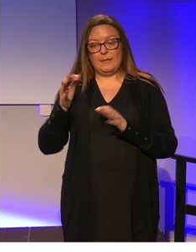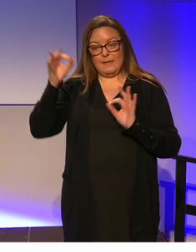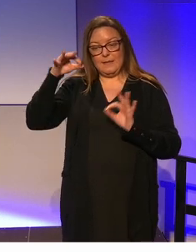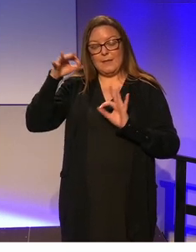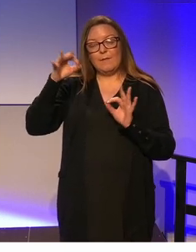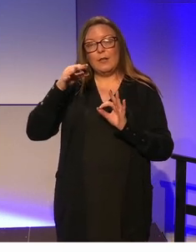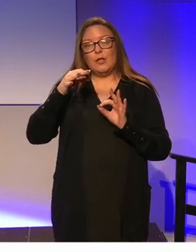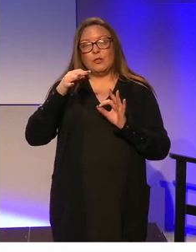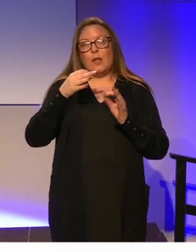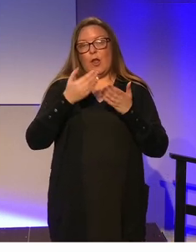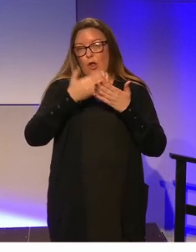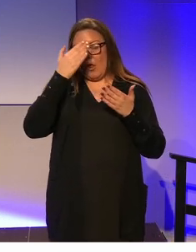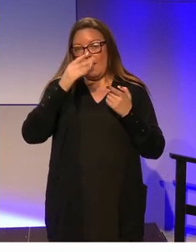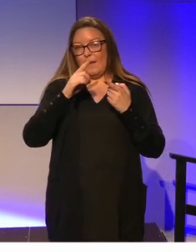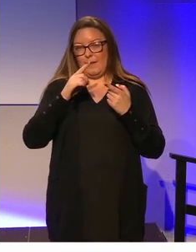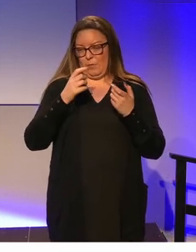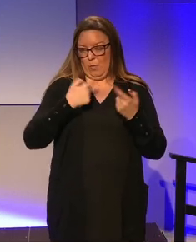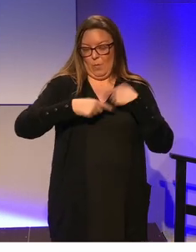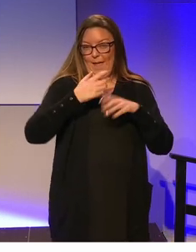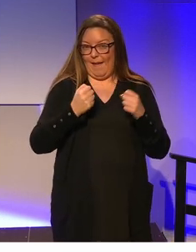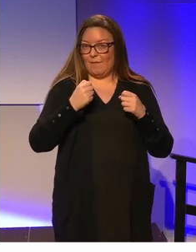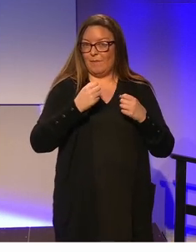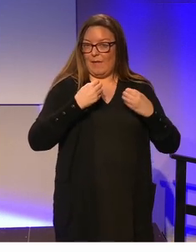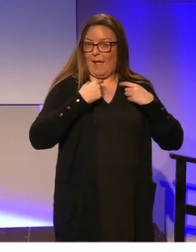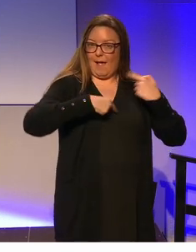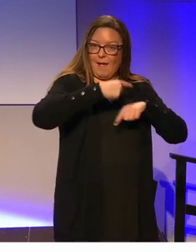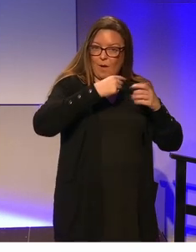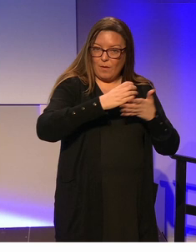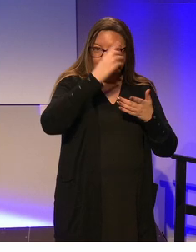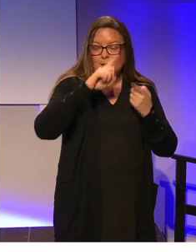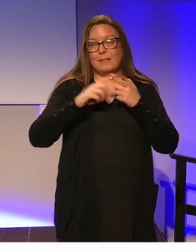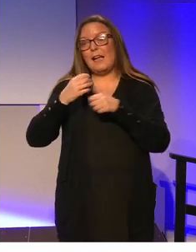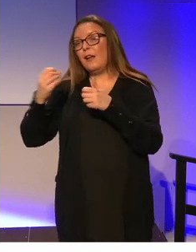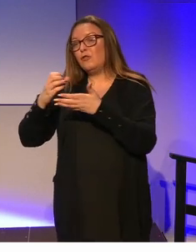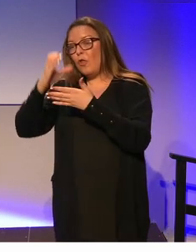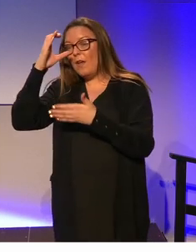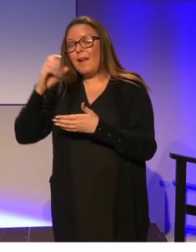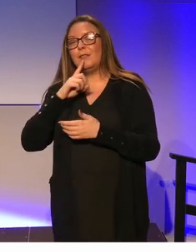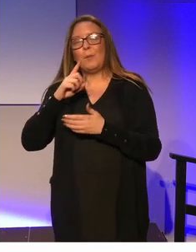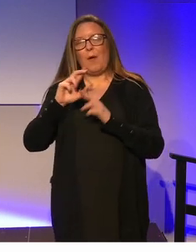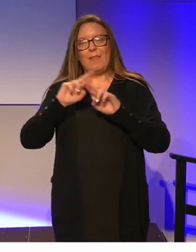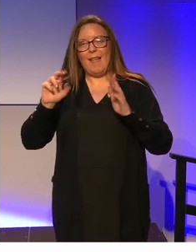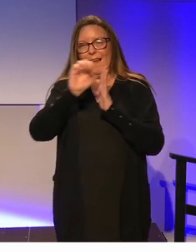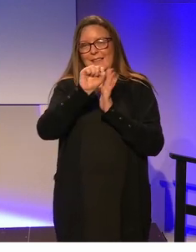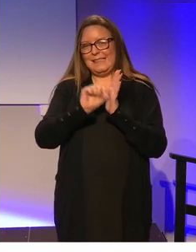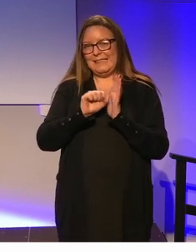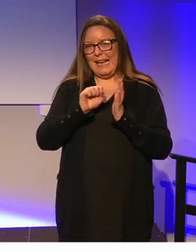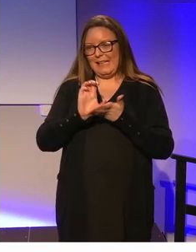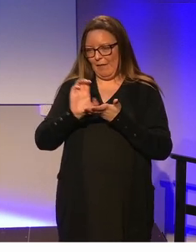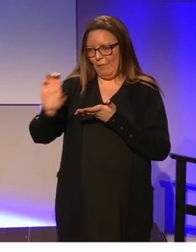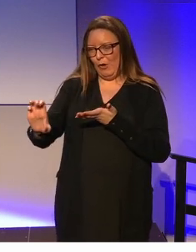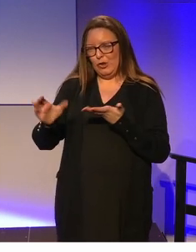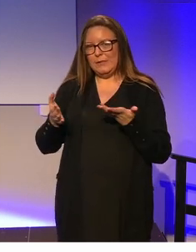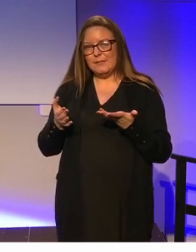Professional Development, which we have at Merriamackley College and other colleges also have the same. But, of course, it's not state funded and we have to do a lot of